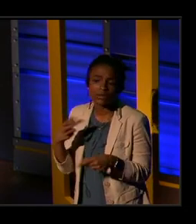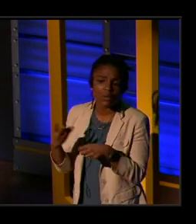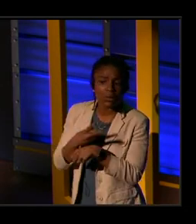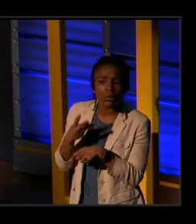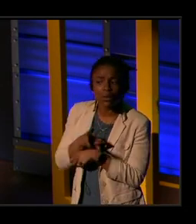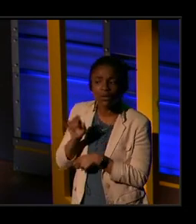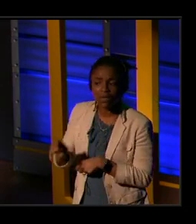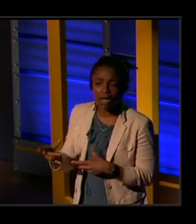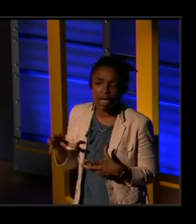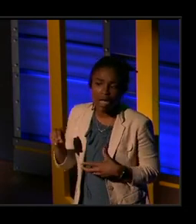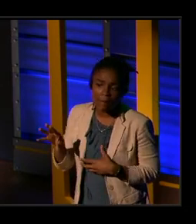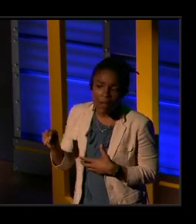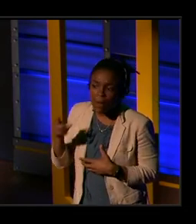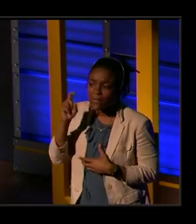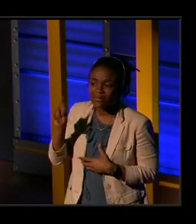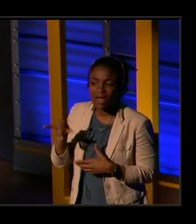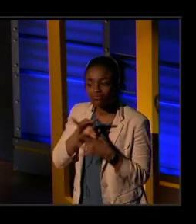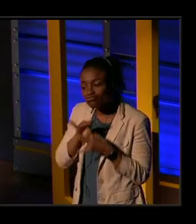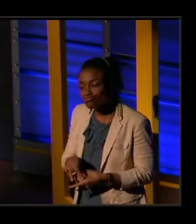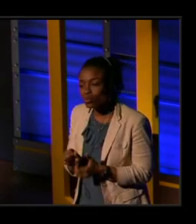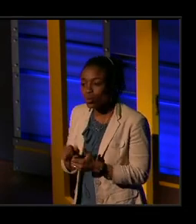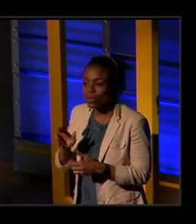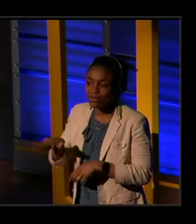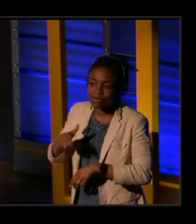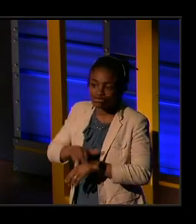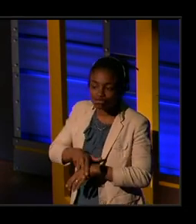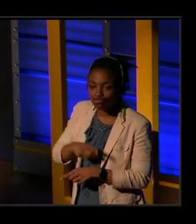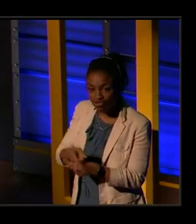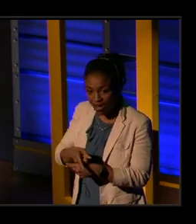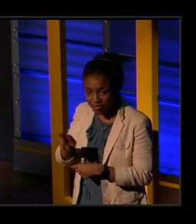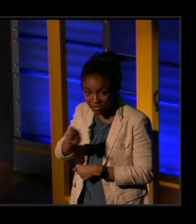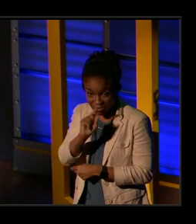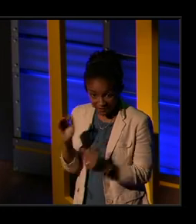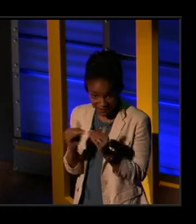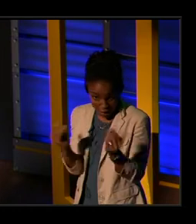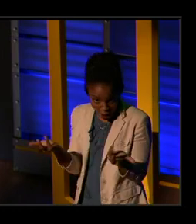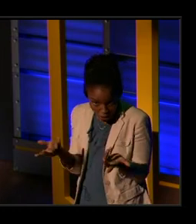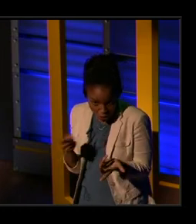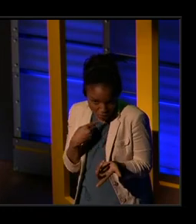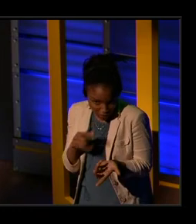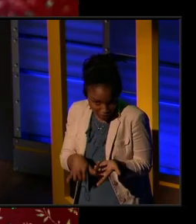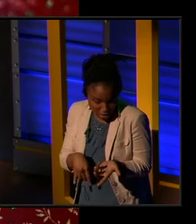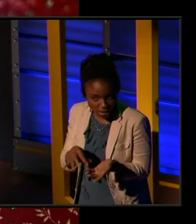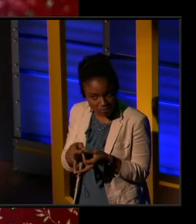it's a pattern that connects you with nature, right? Is that fair? I think that's very fair.